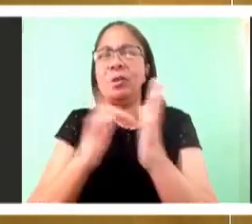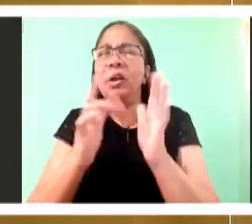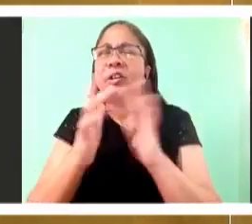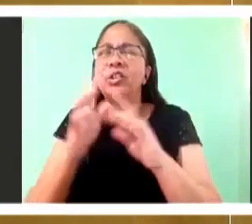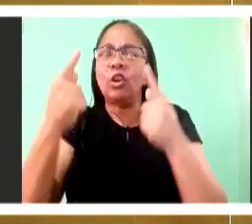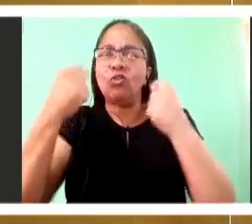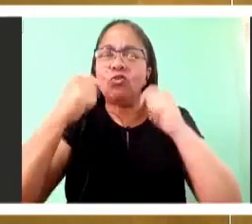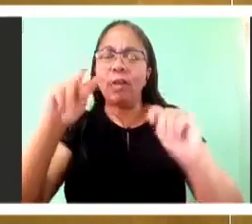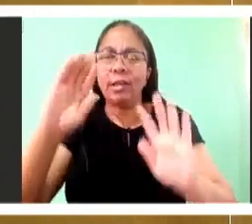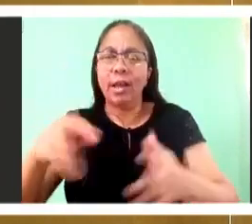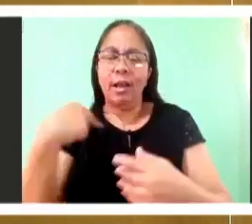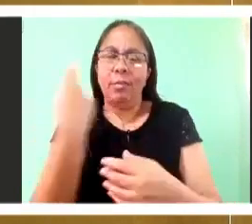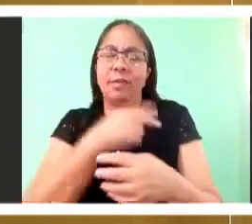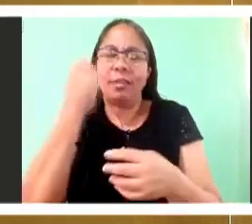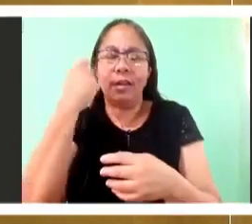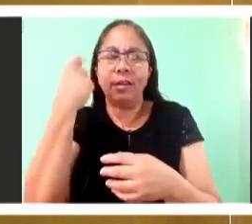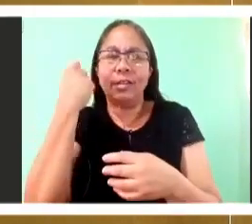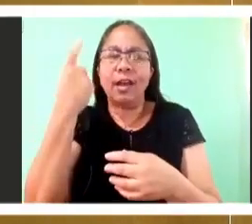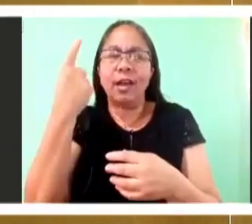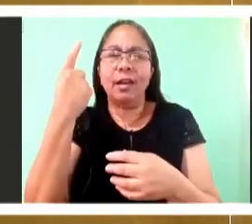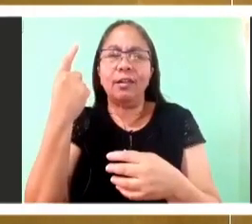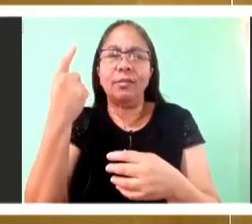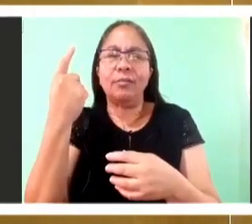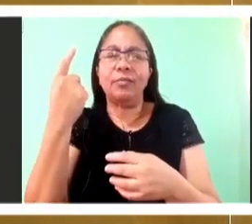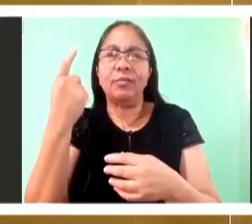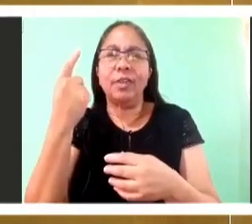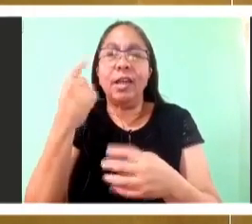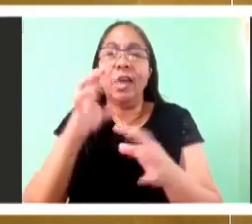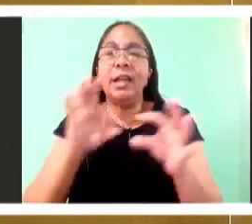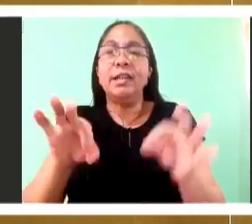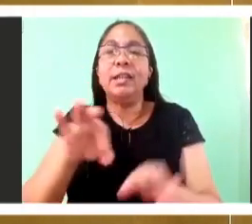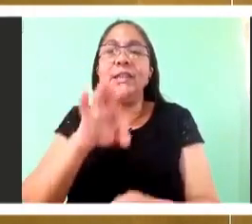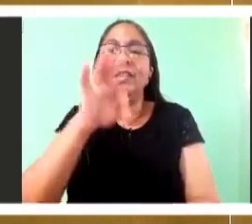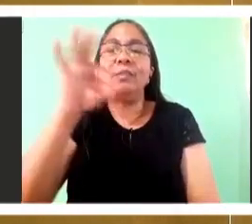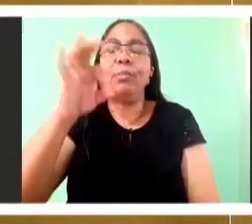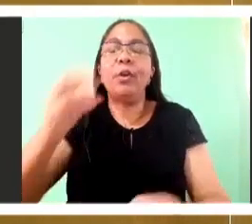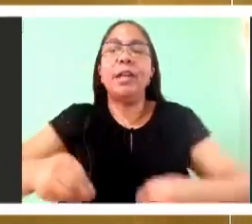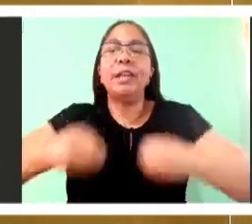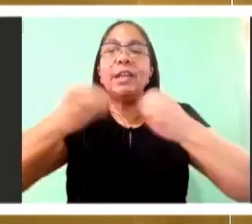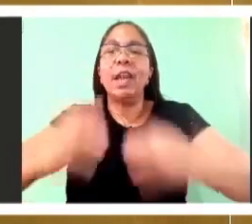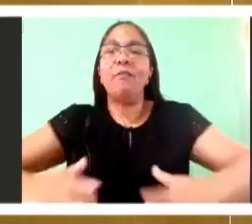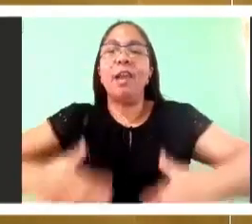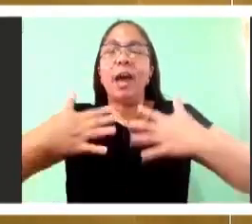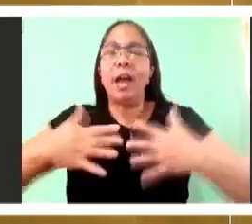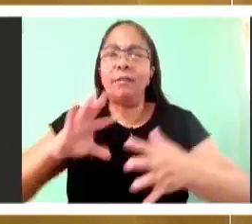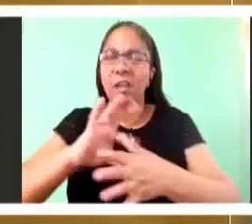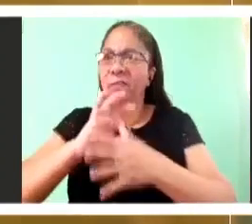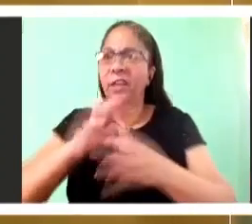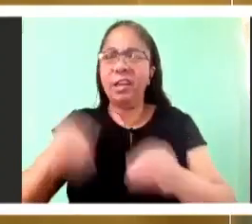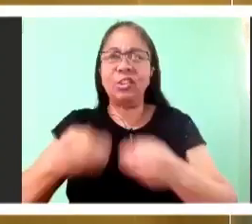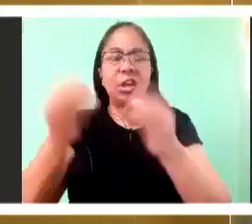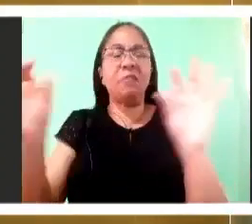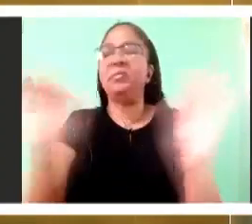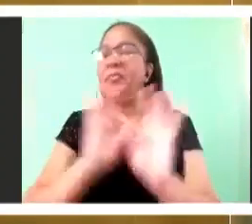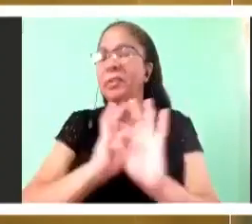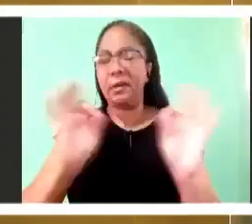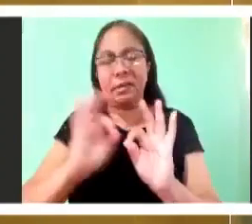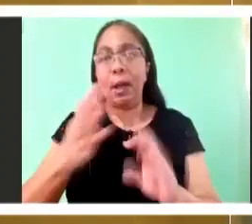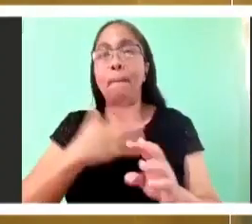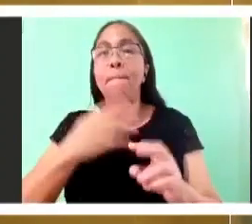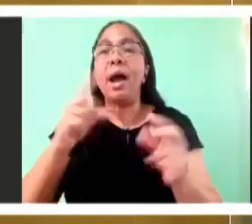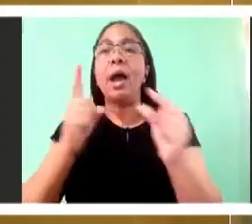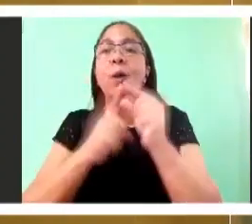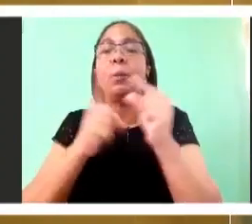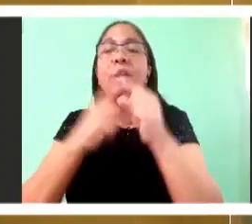I have spoken to you are Spirit and life. Wow. He's evoking now Nicodemus in John